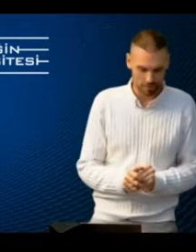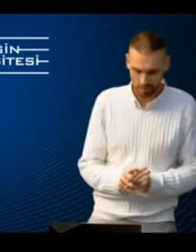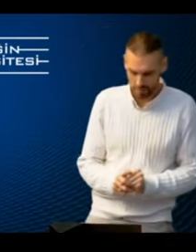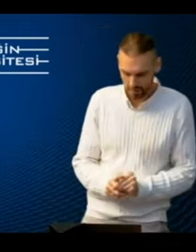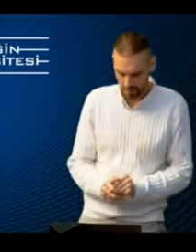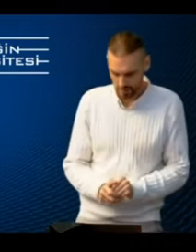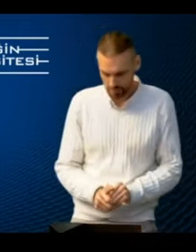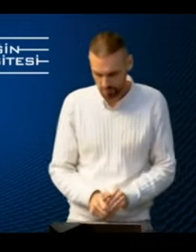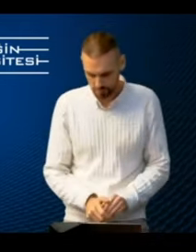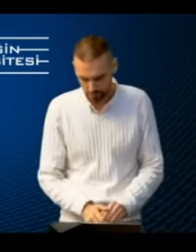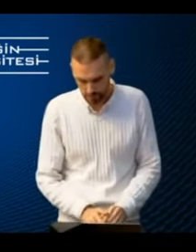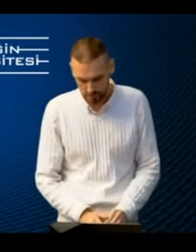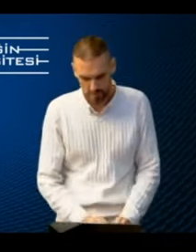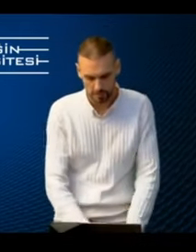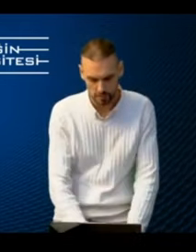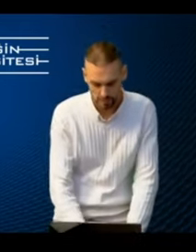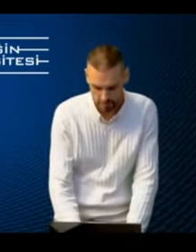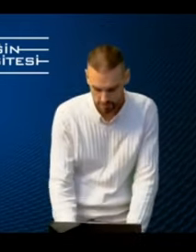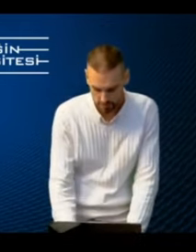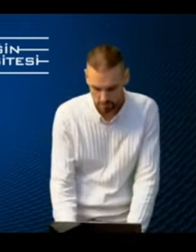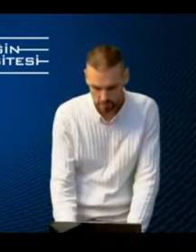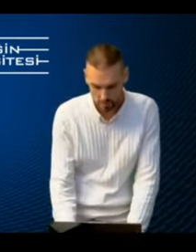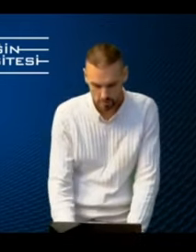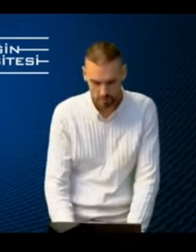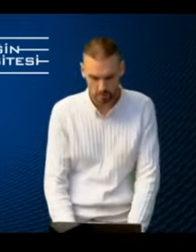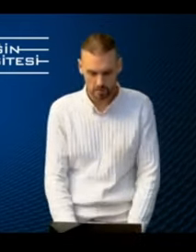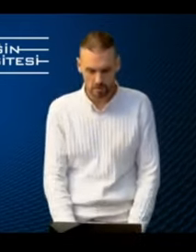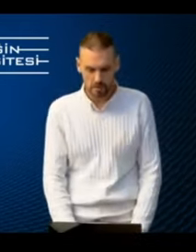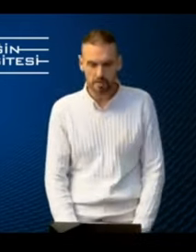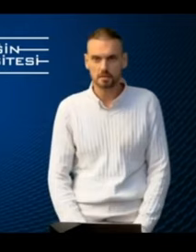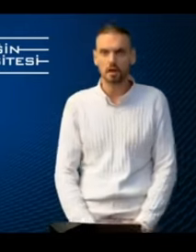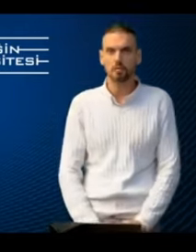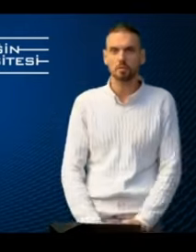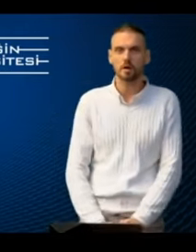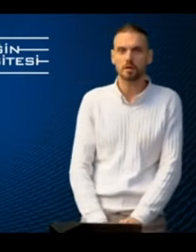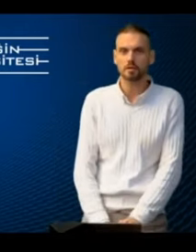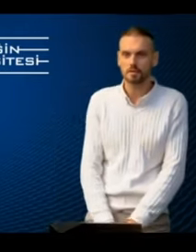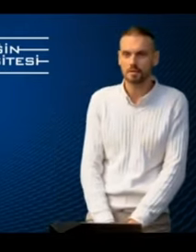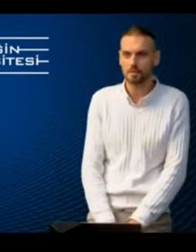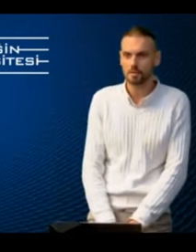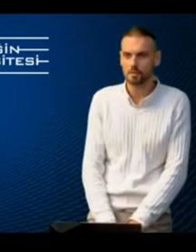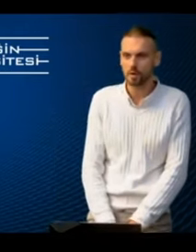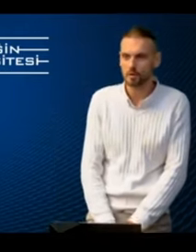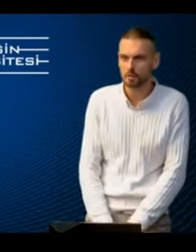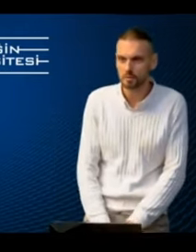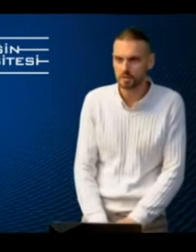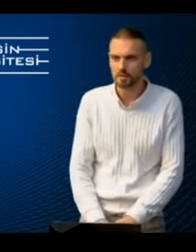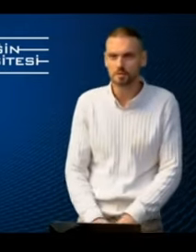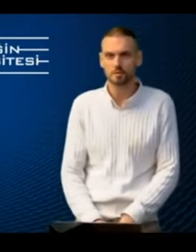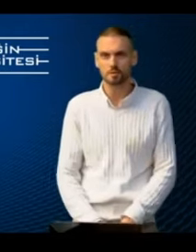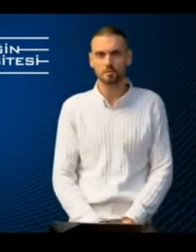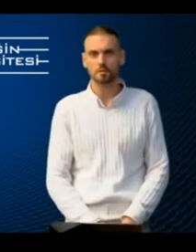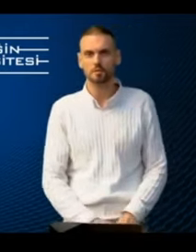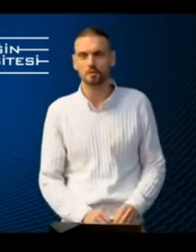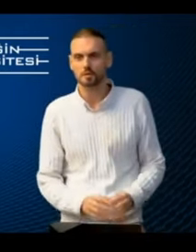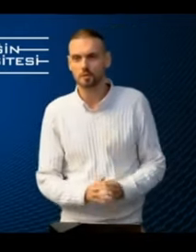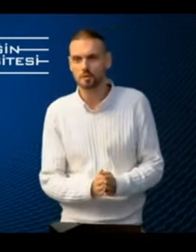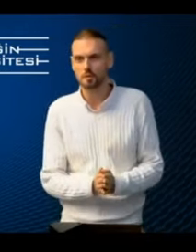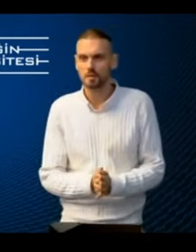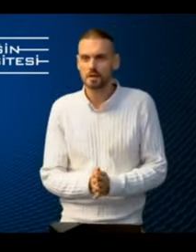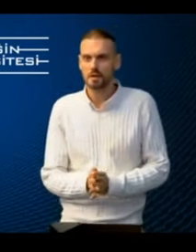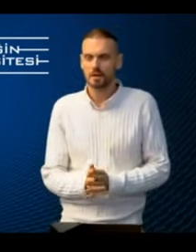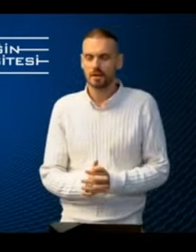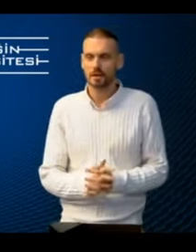their professional development. These are our partners very proudly presenting to you this beautiful